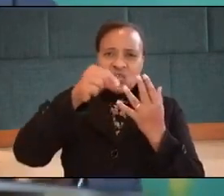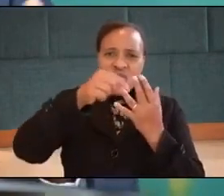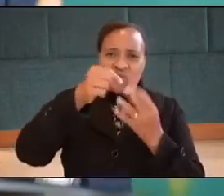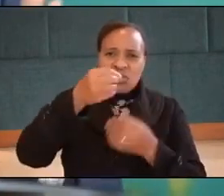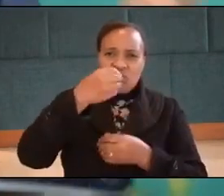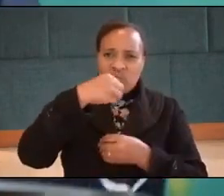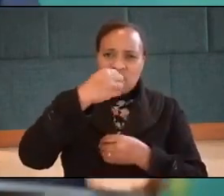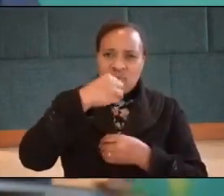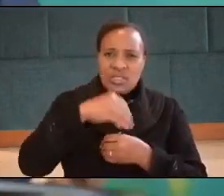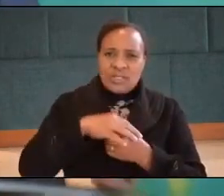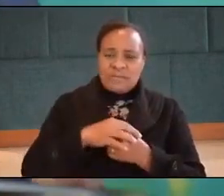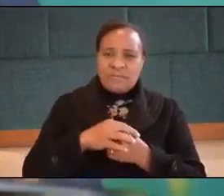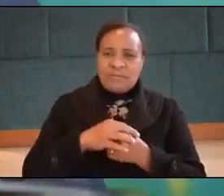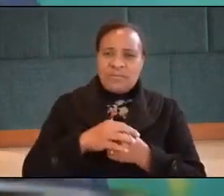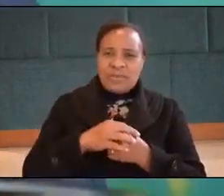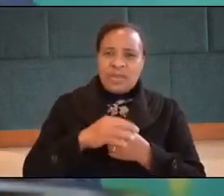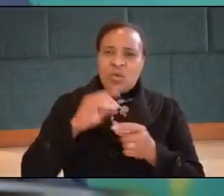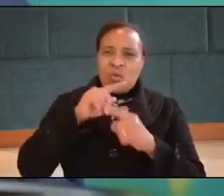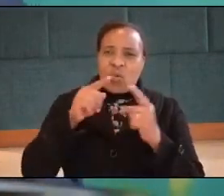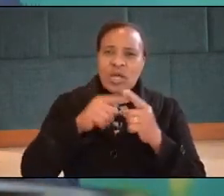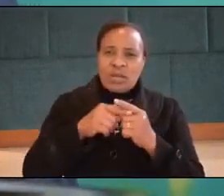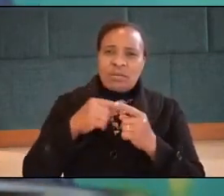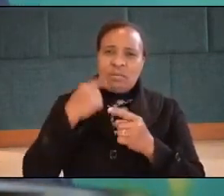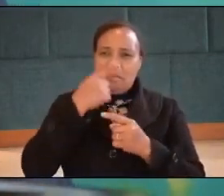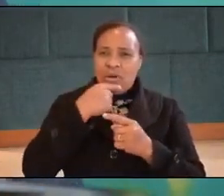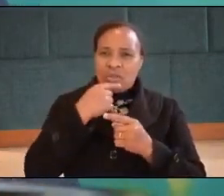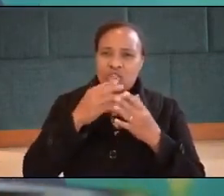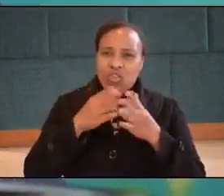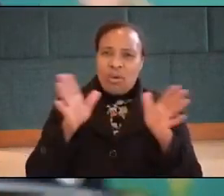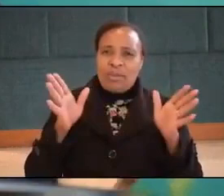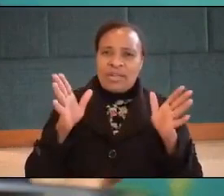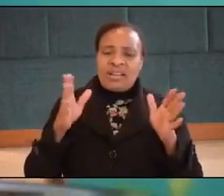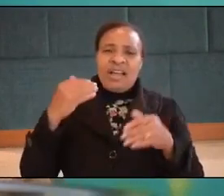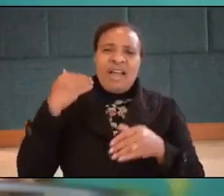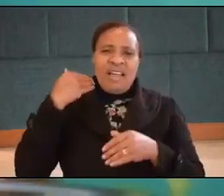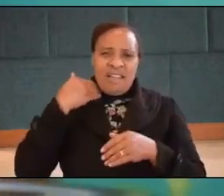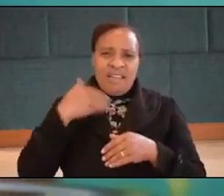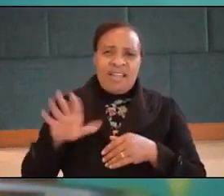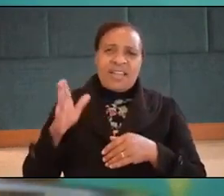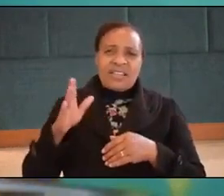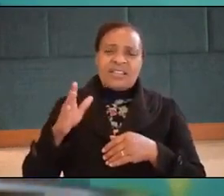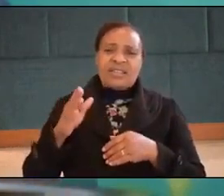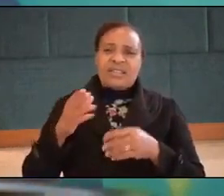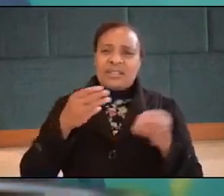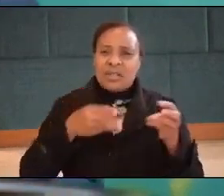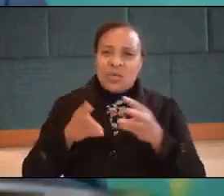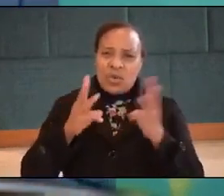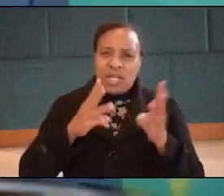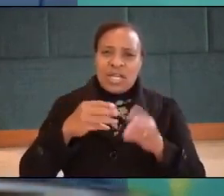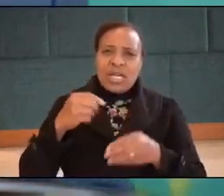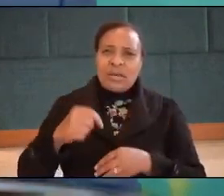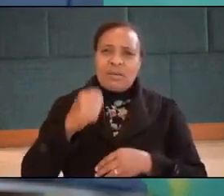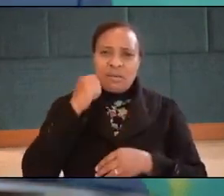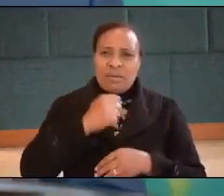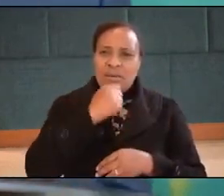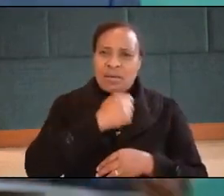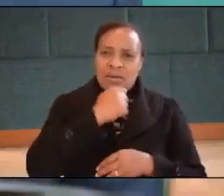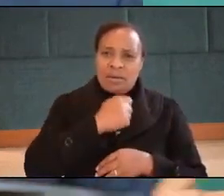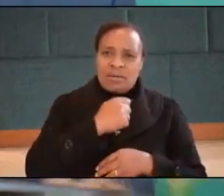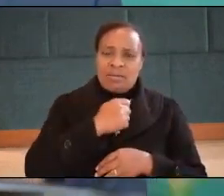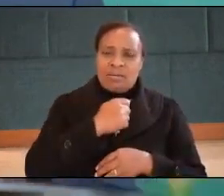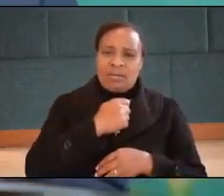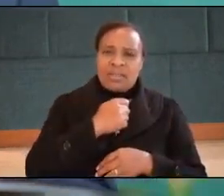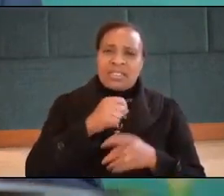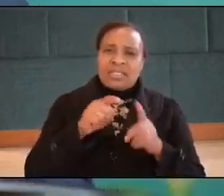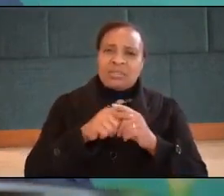while his mouth is open i hate the way he brushes his teeth he